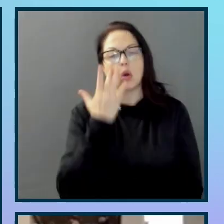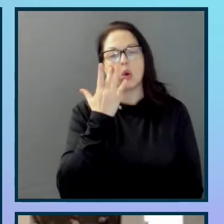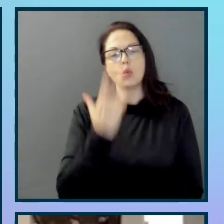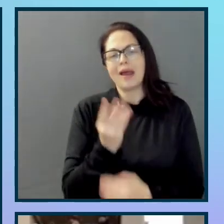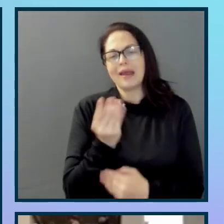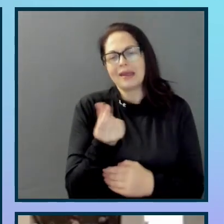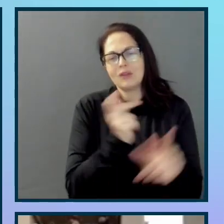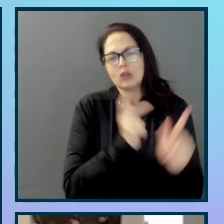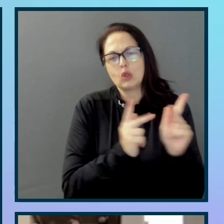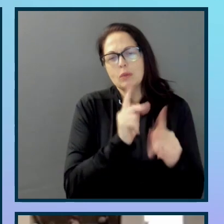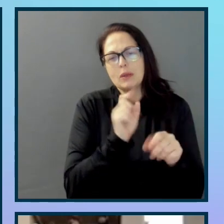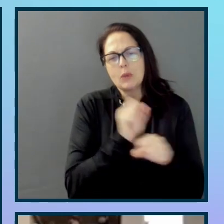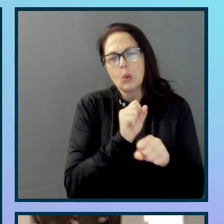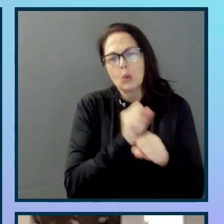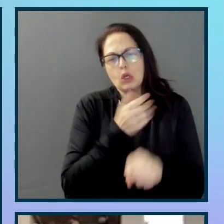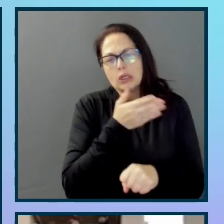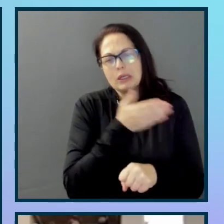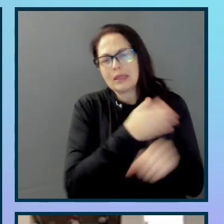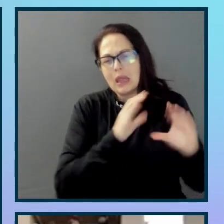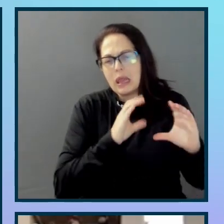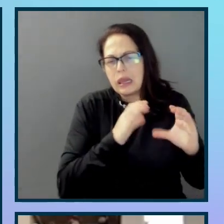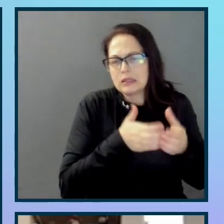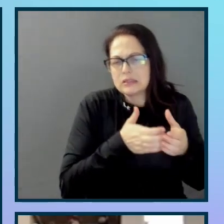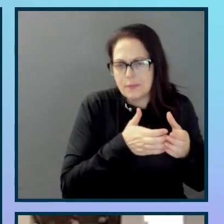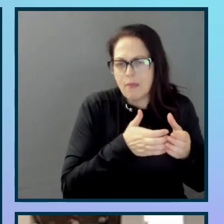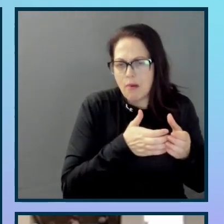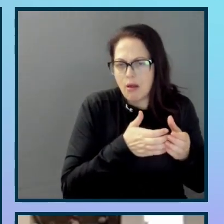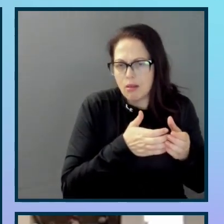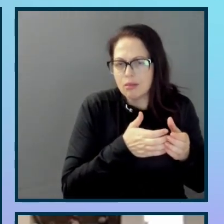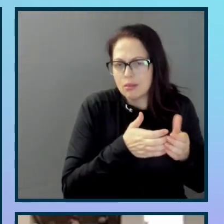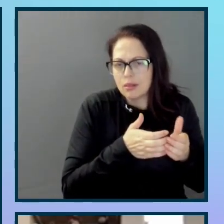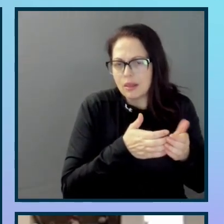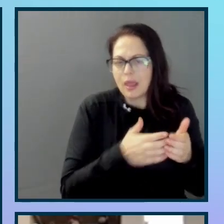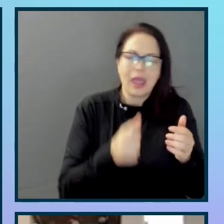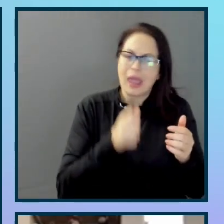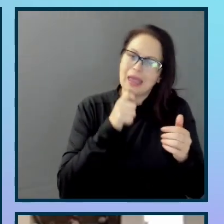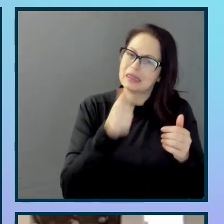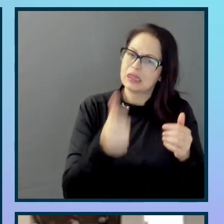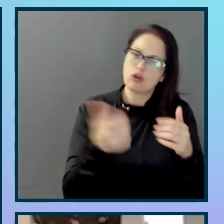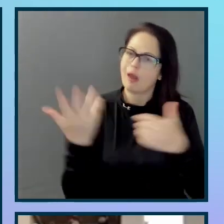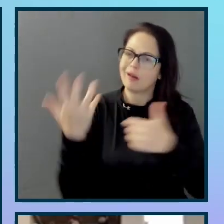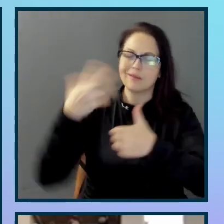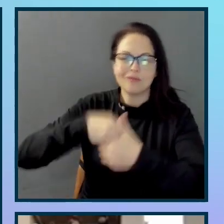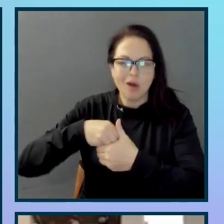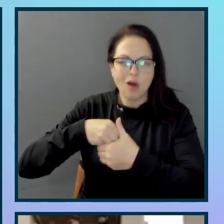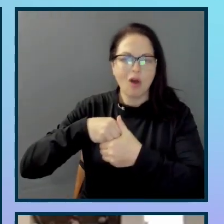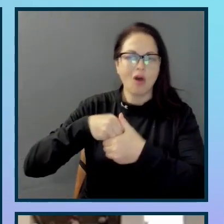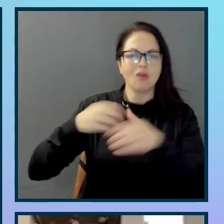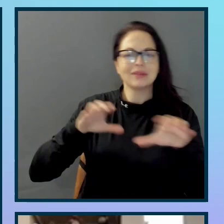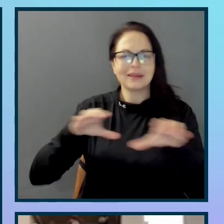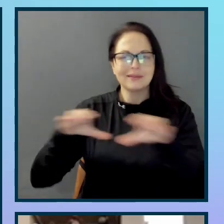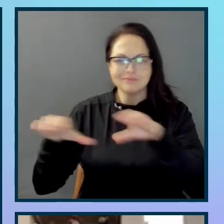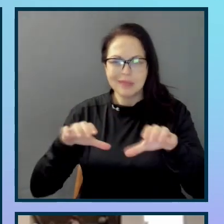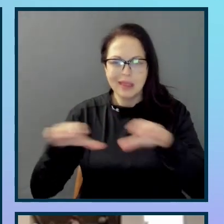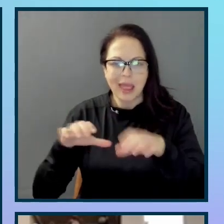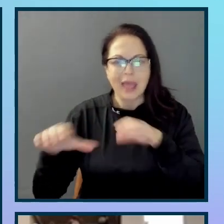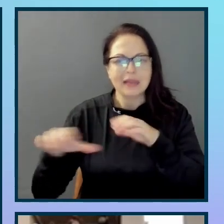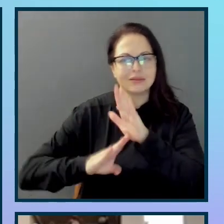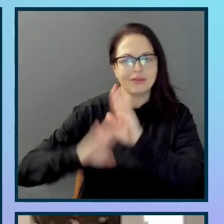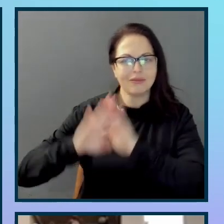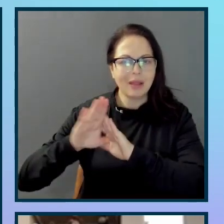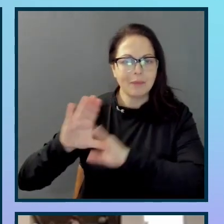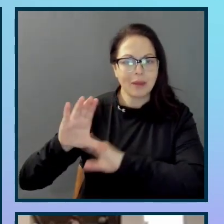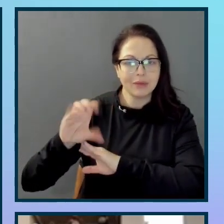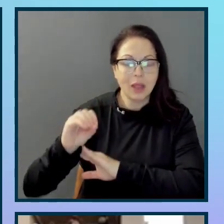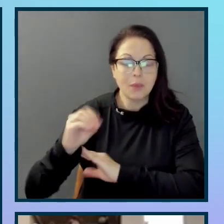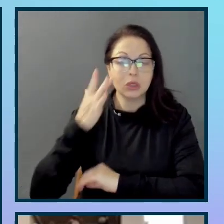don't, indeed can't, play active part in general development of the company because they're a small team and there's just